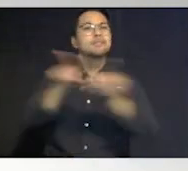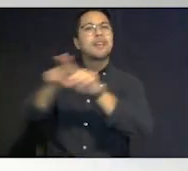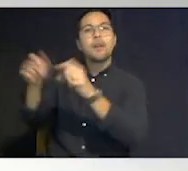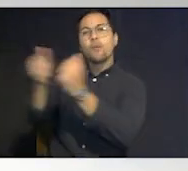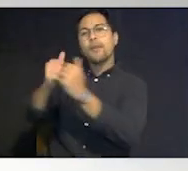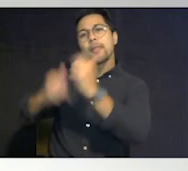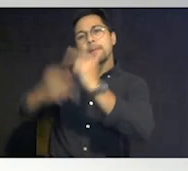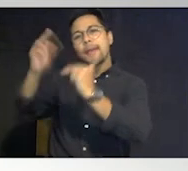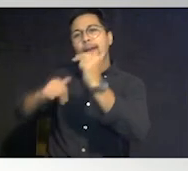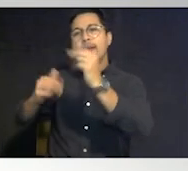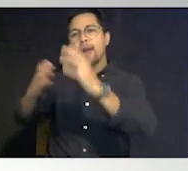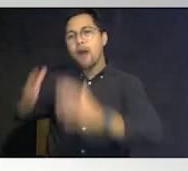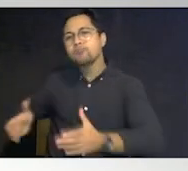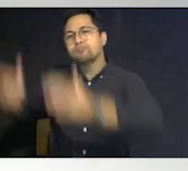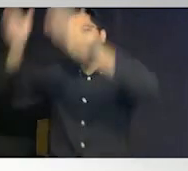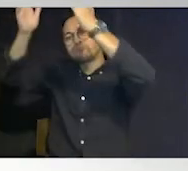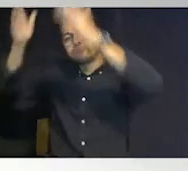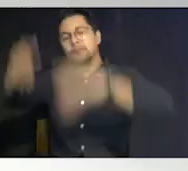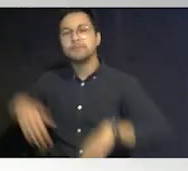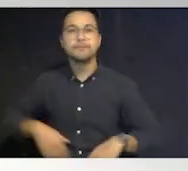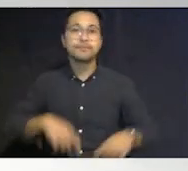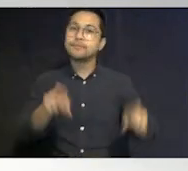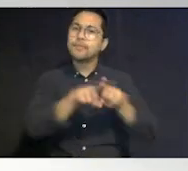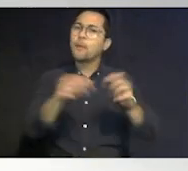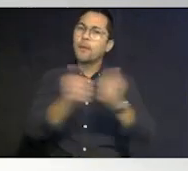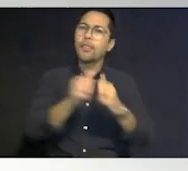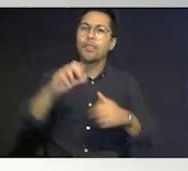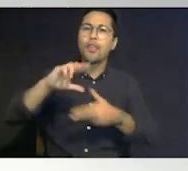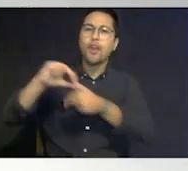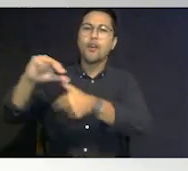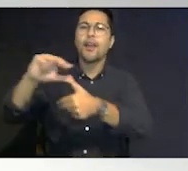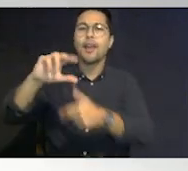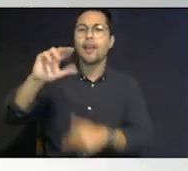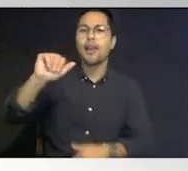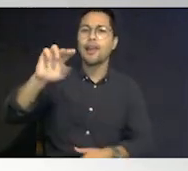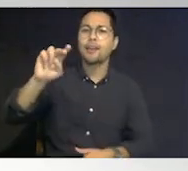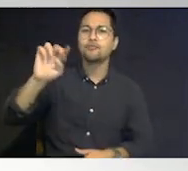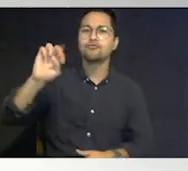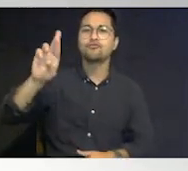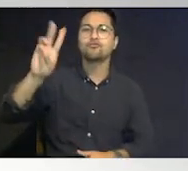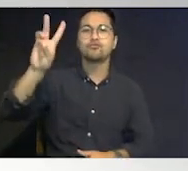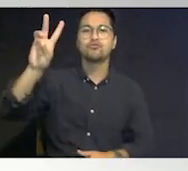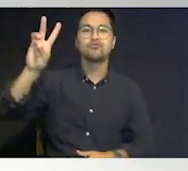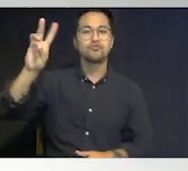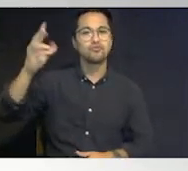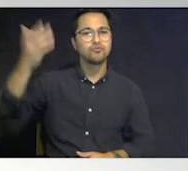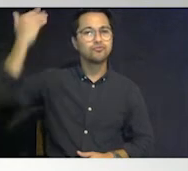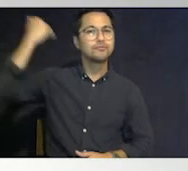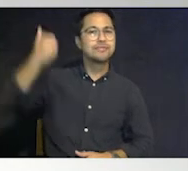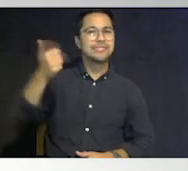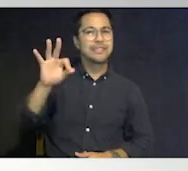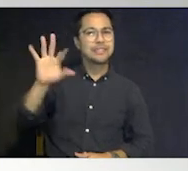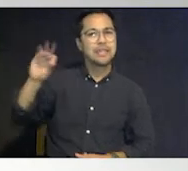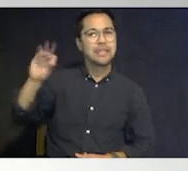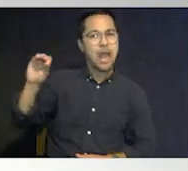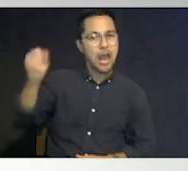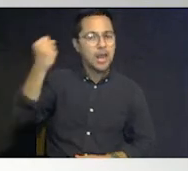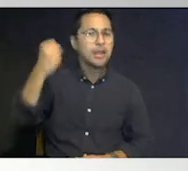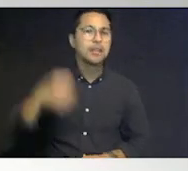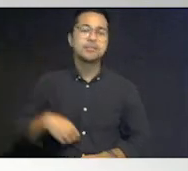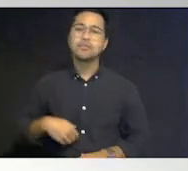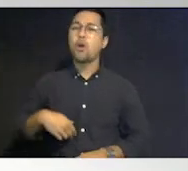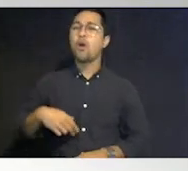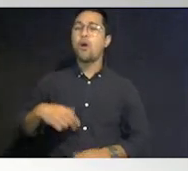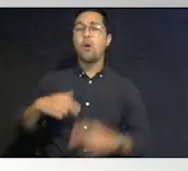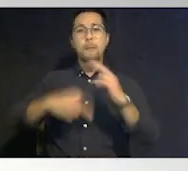came into use after hurricane andrew back in the 90s those things happen all the time where local government is looking at what building